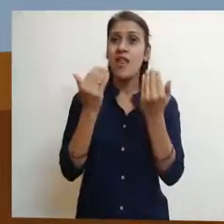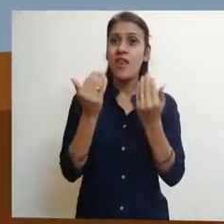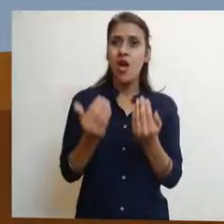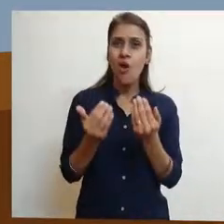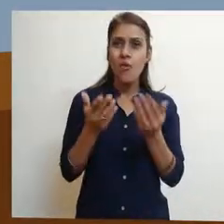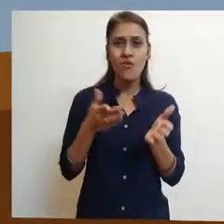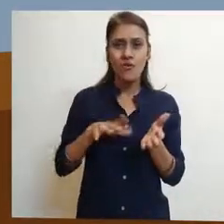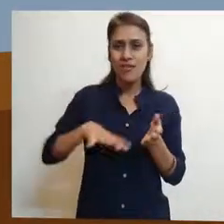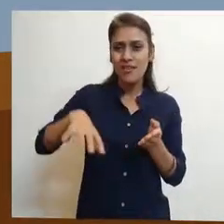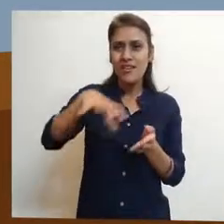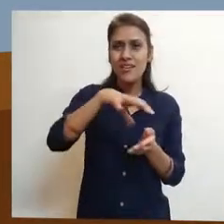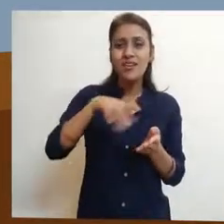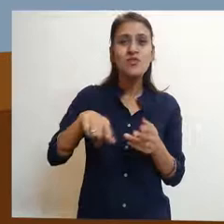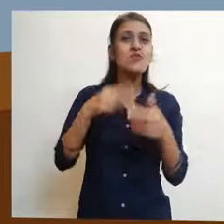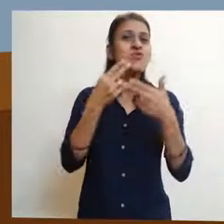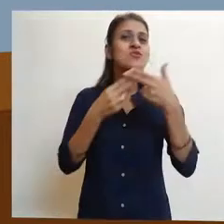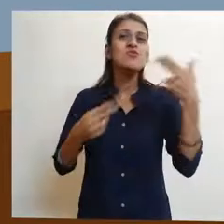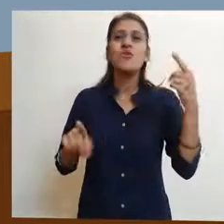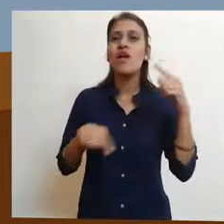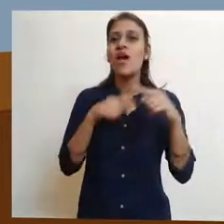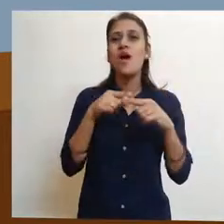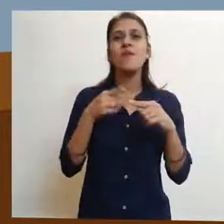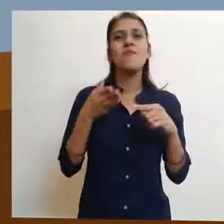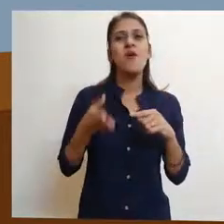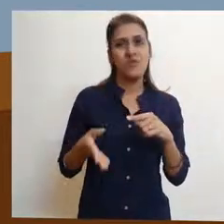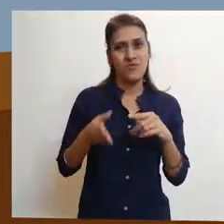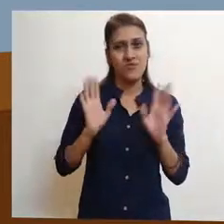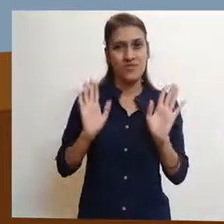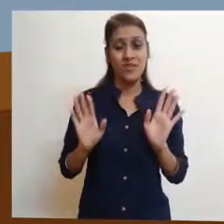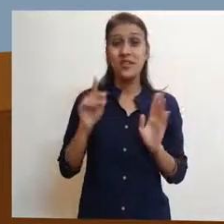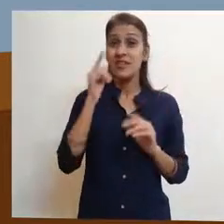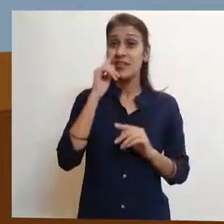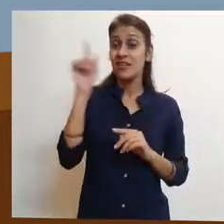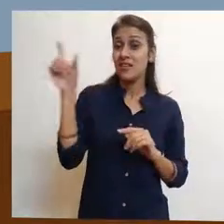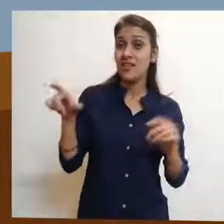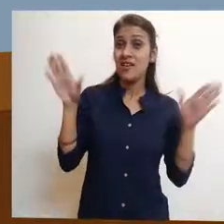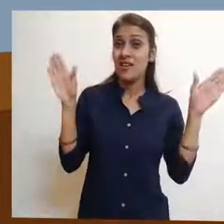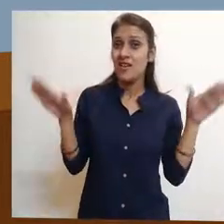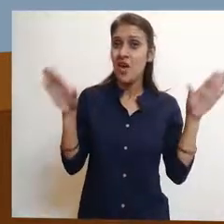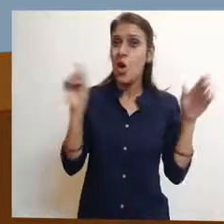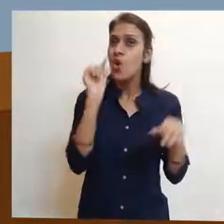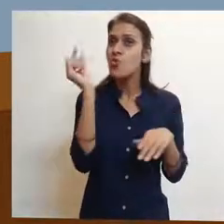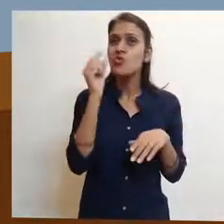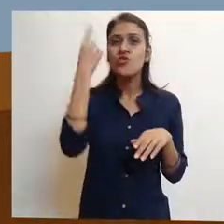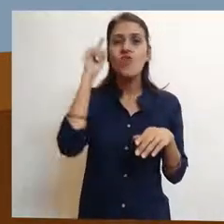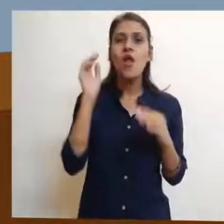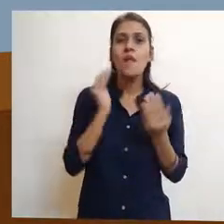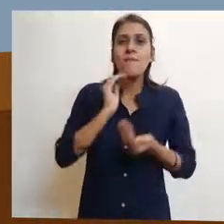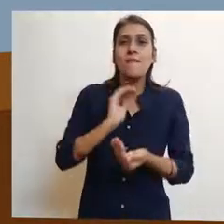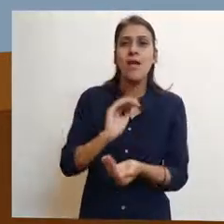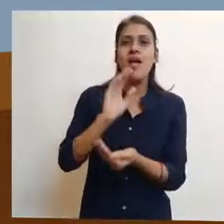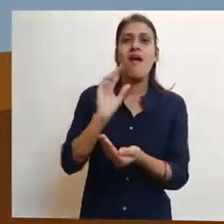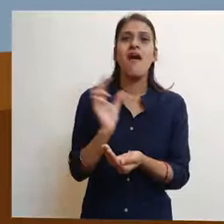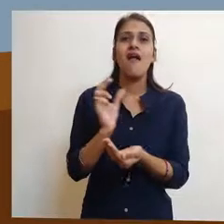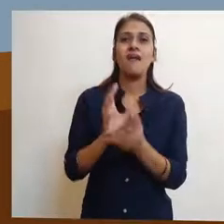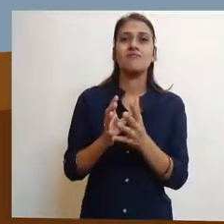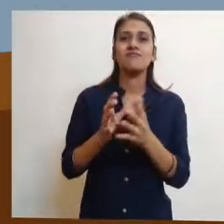This is a tale of the little hole she used as a temporary nest.